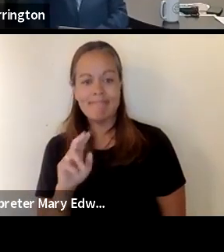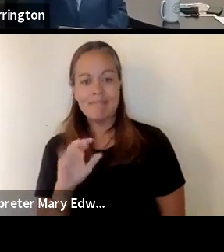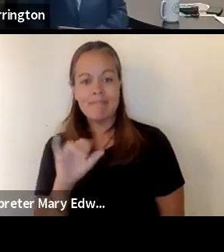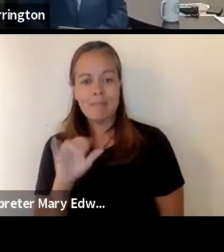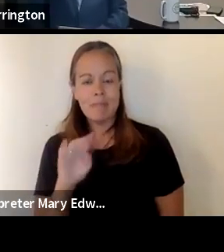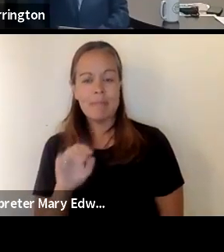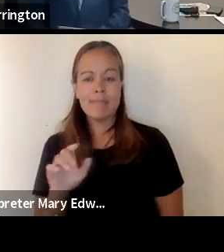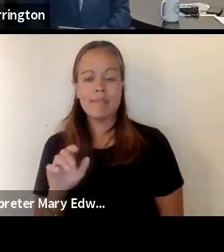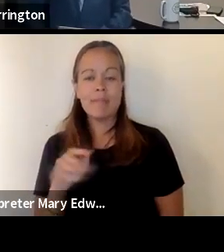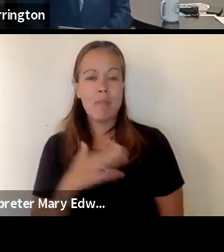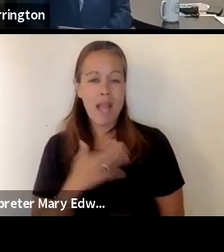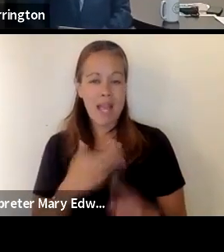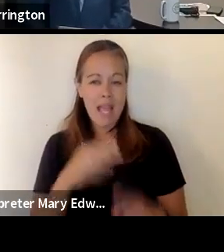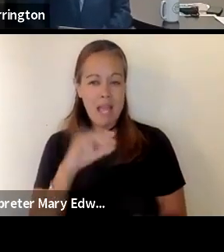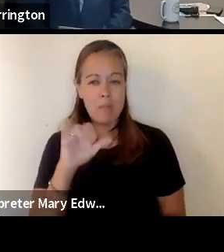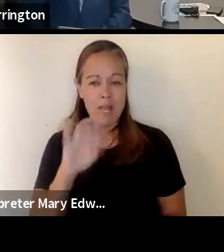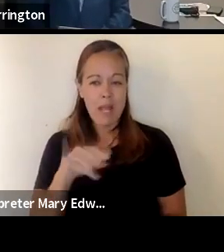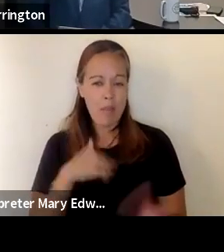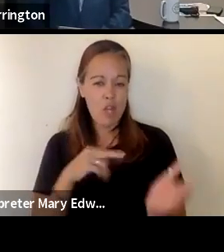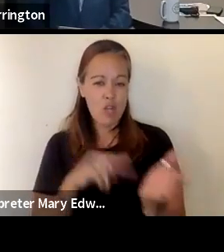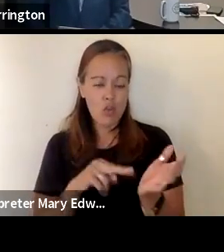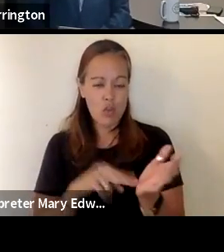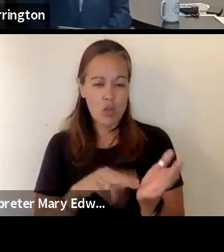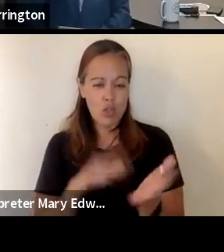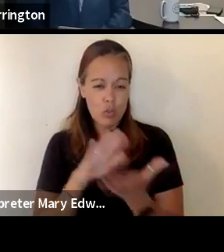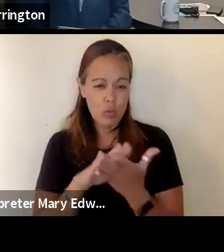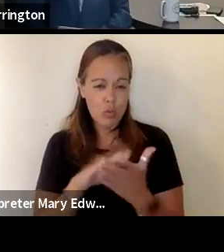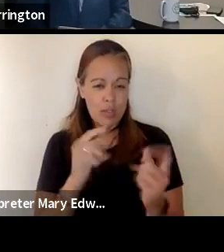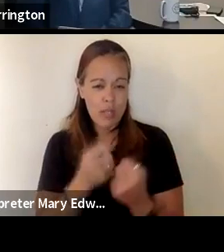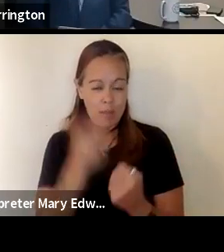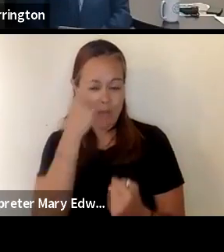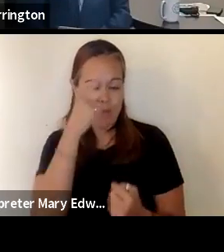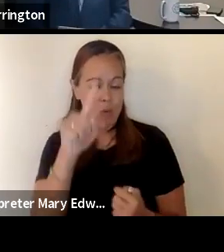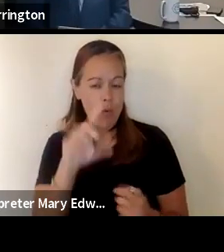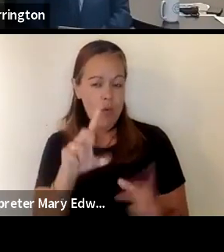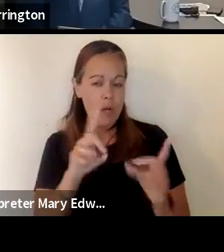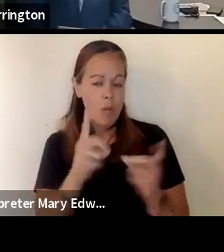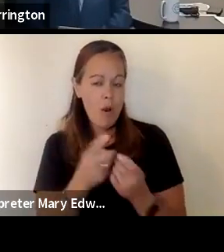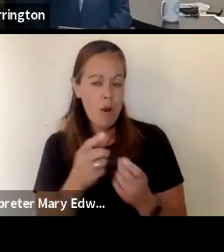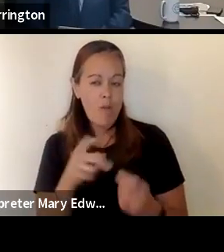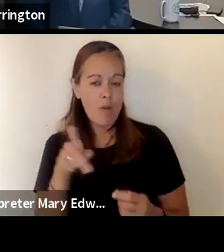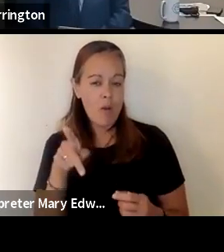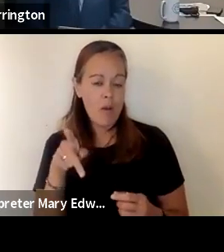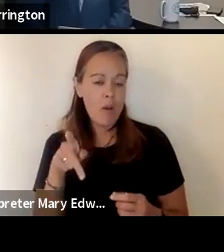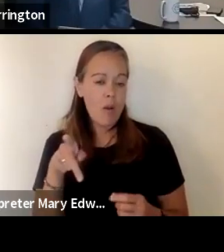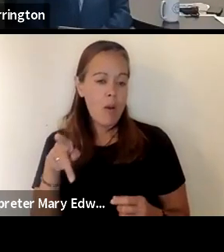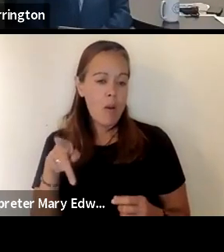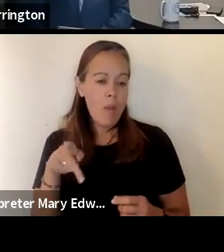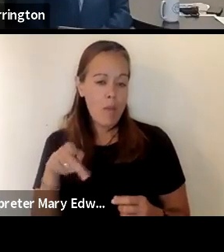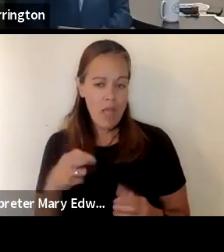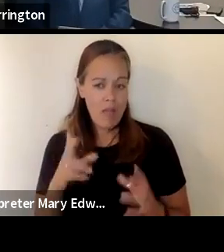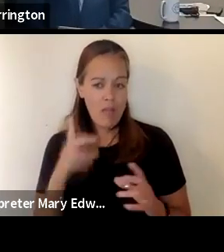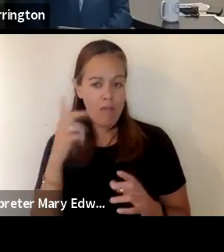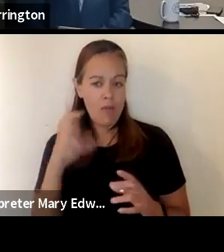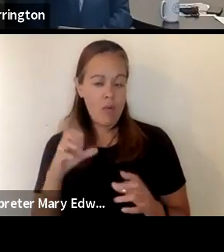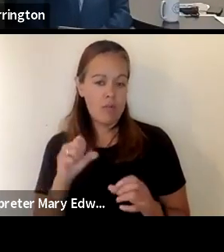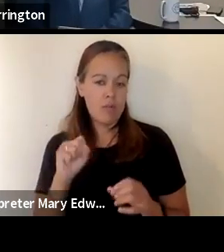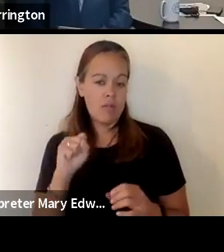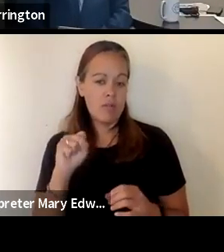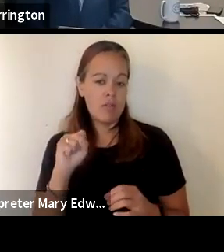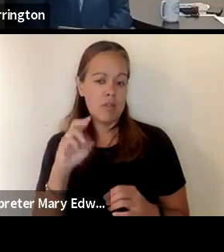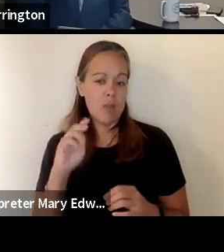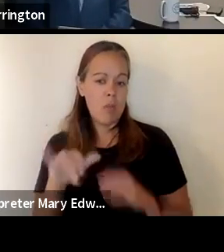everybody um my name is jenny and i'm a nurse on the schools team for the department of public health here in sonoma county um